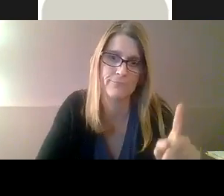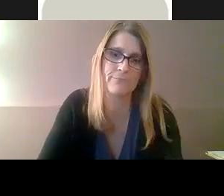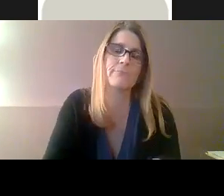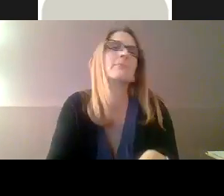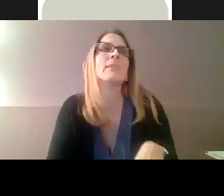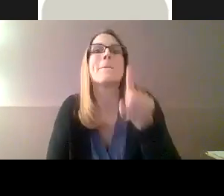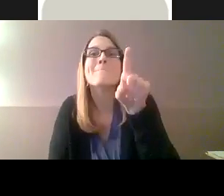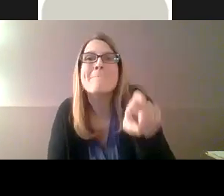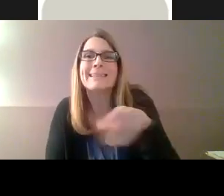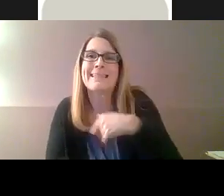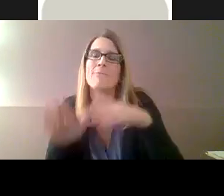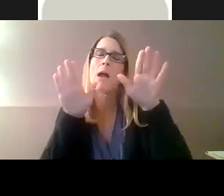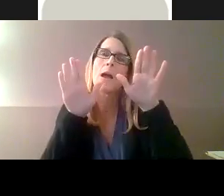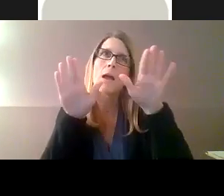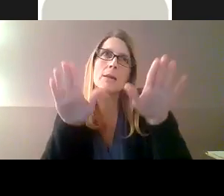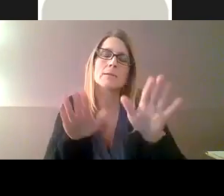VRI services.